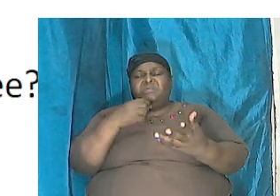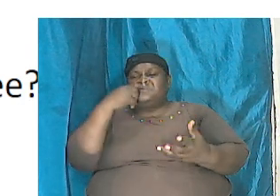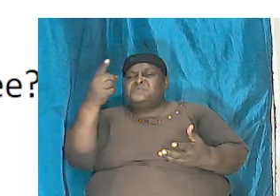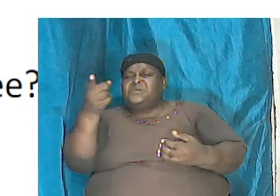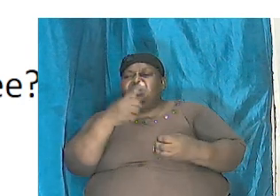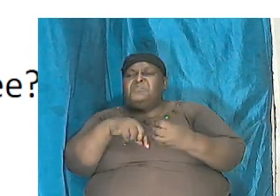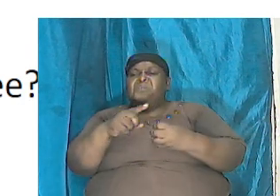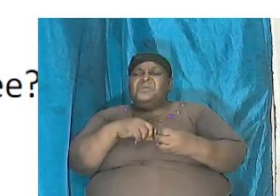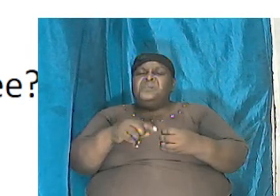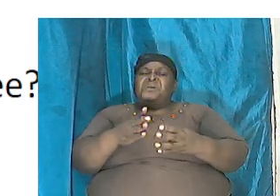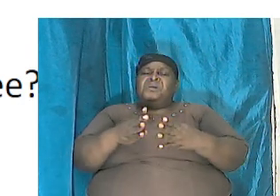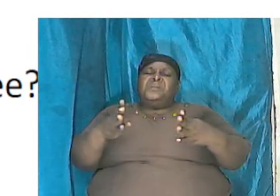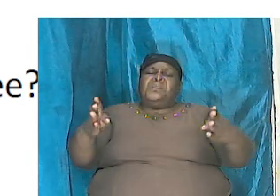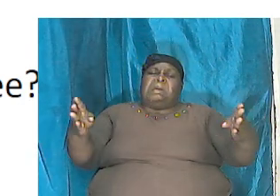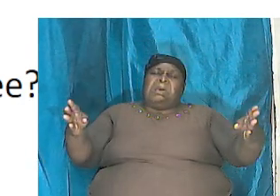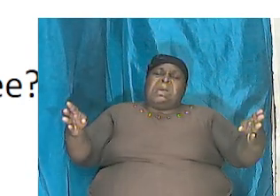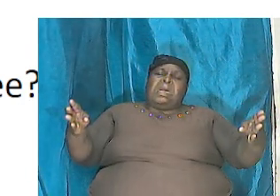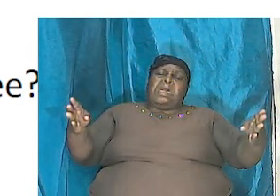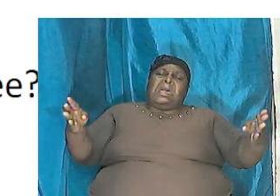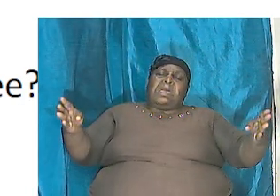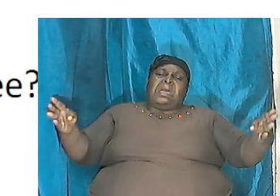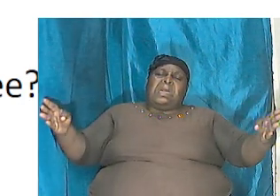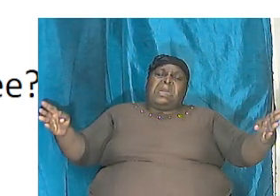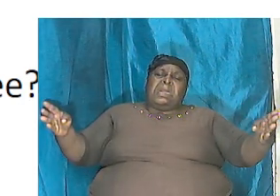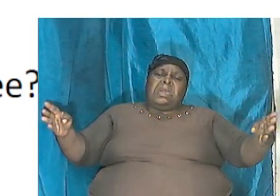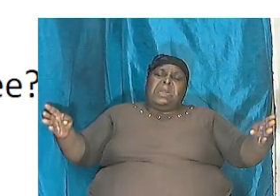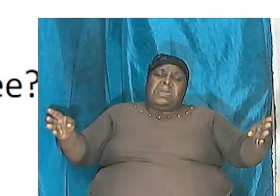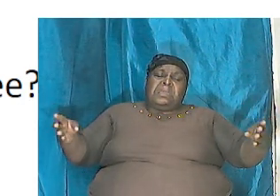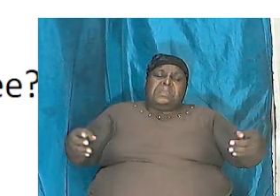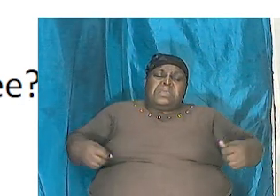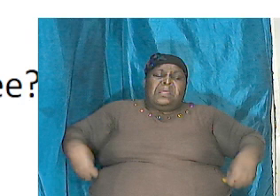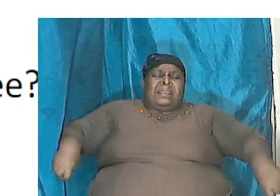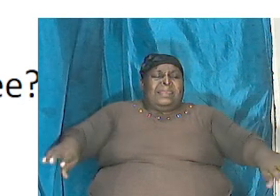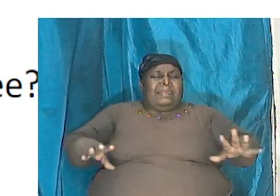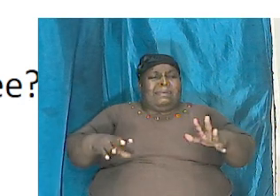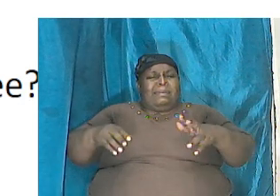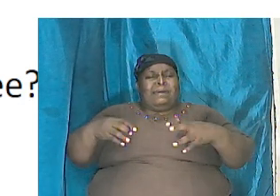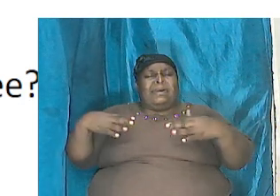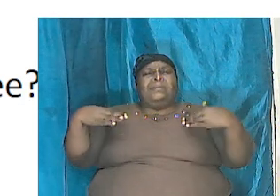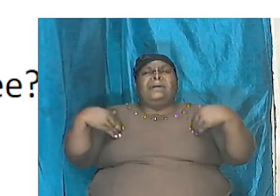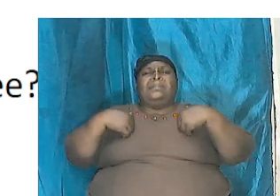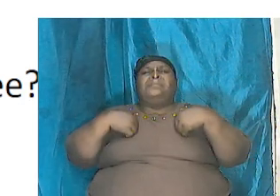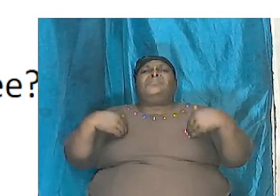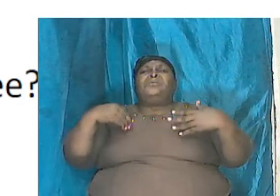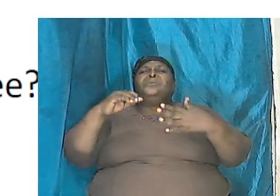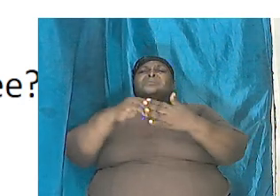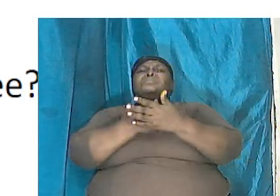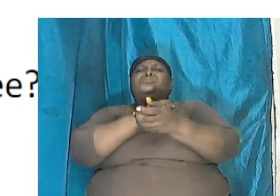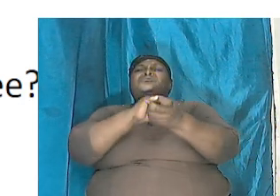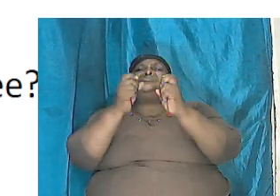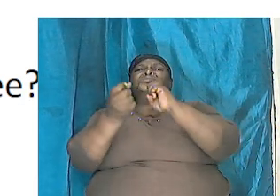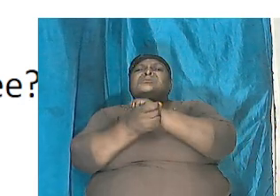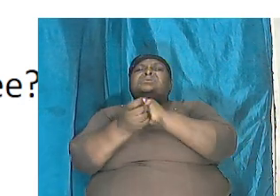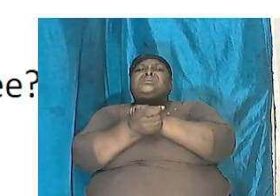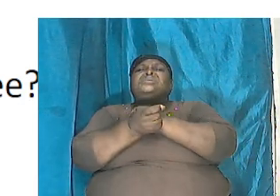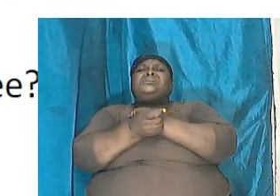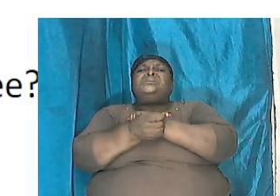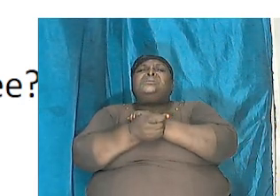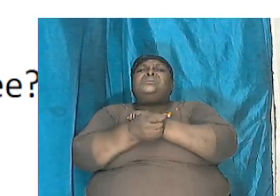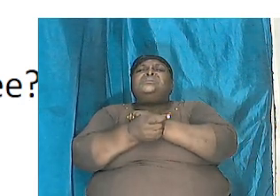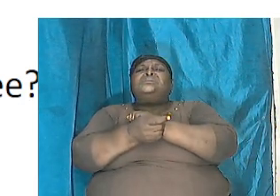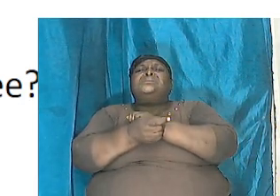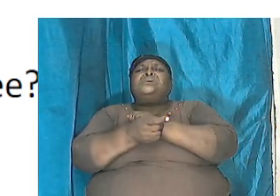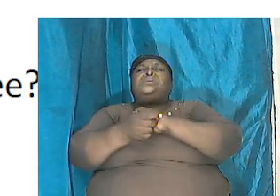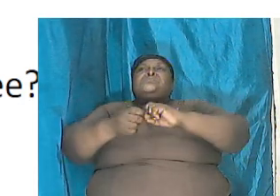large land animals if you look into some of the newer translations brothers and sisters where you see behemoth and where you